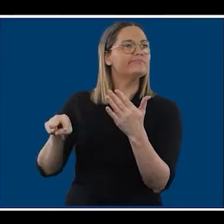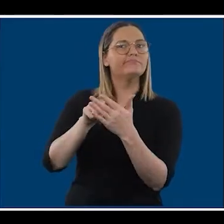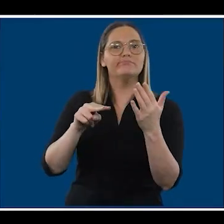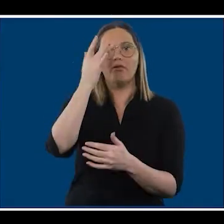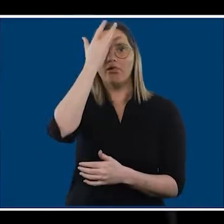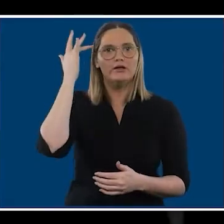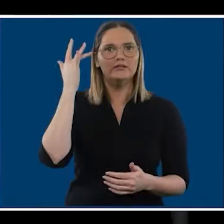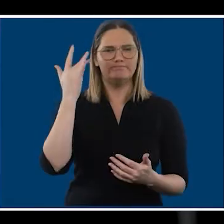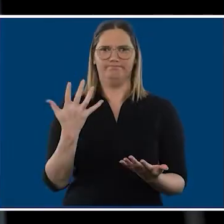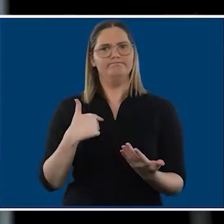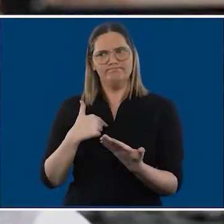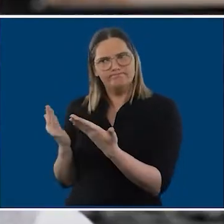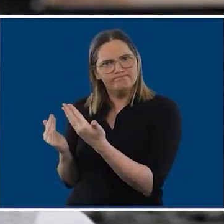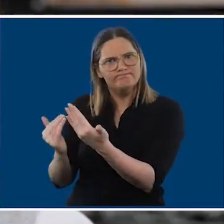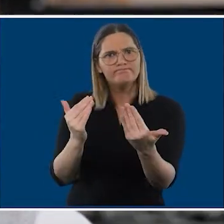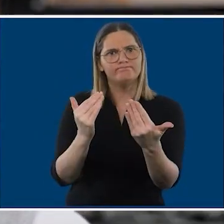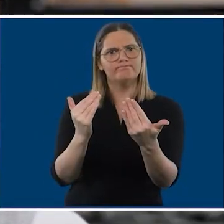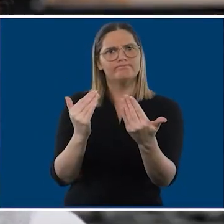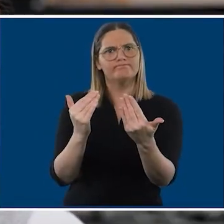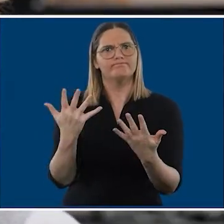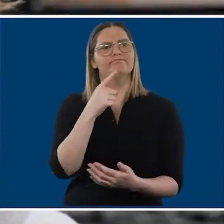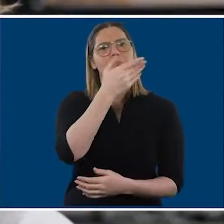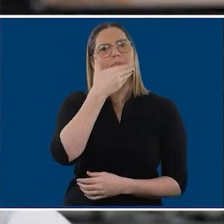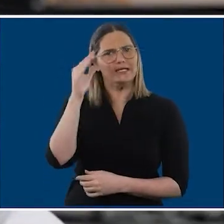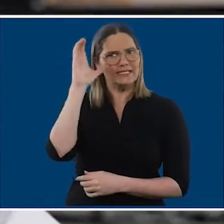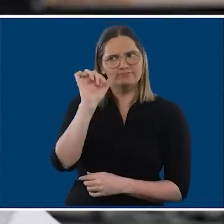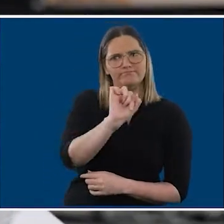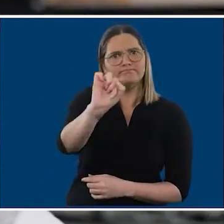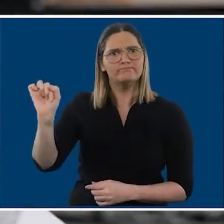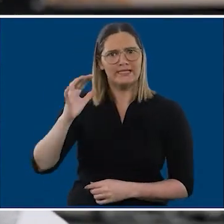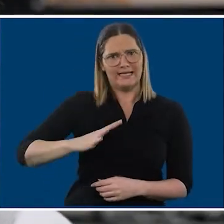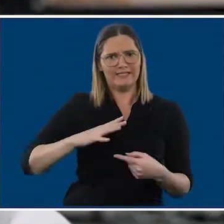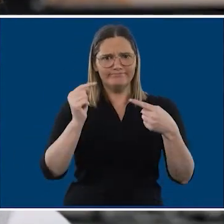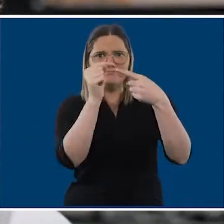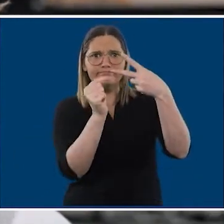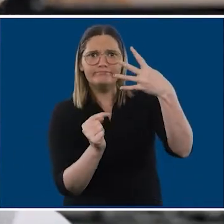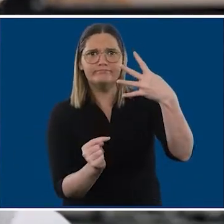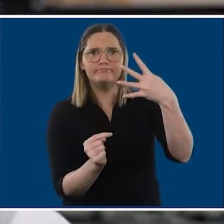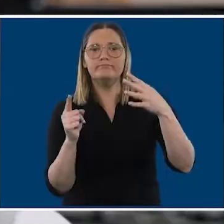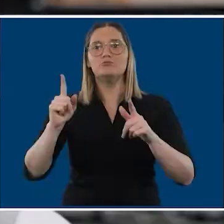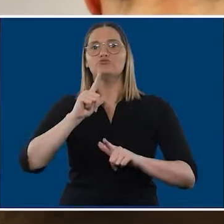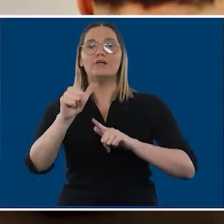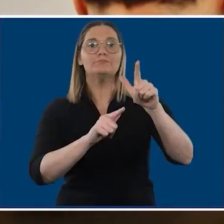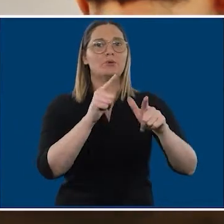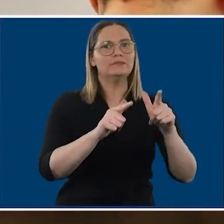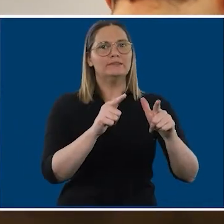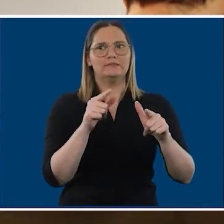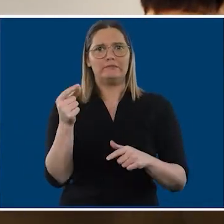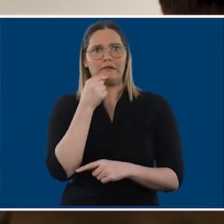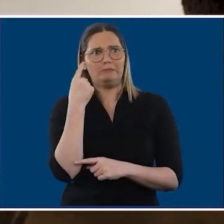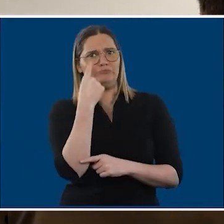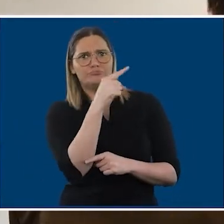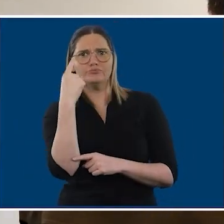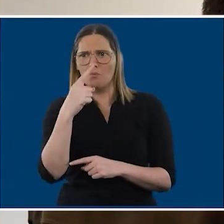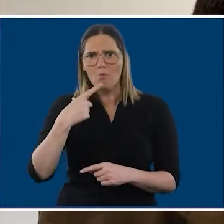traditionally. So for me to be able to bring that perspective and to be able to say this is what this person is experiencing when they look at public transport.